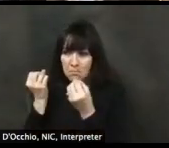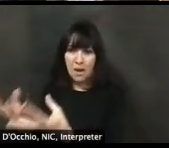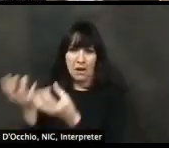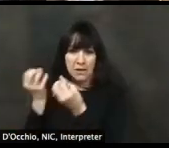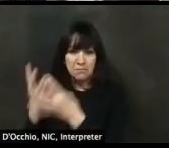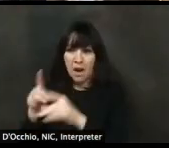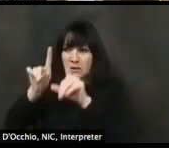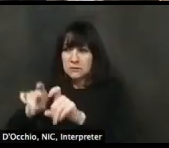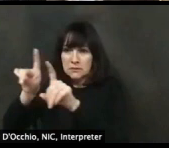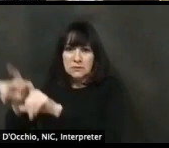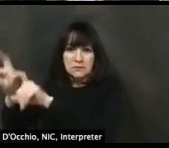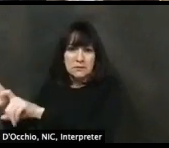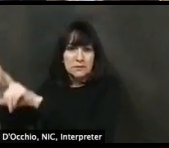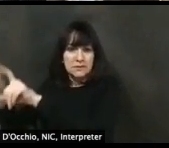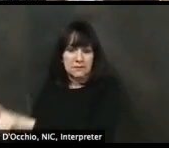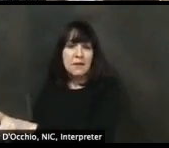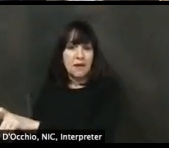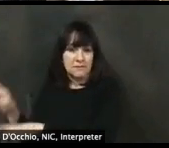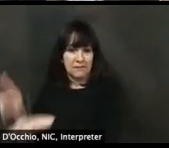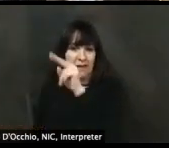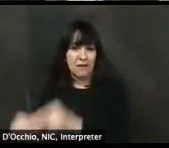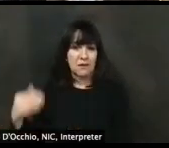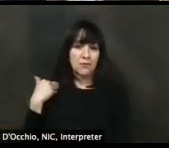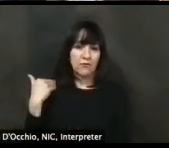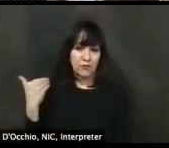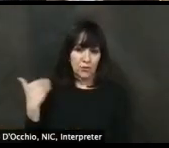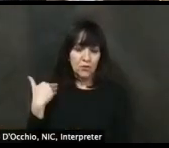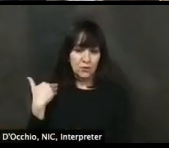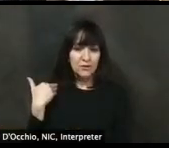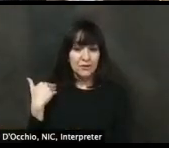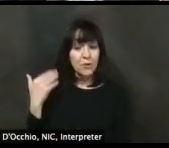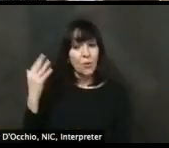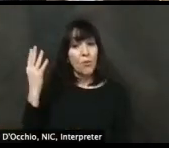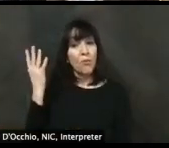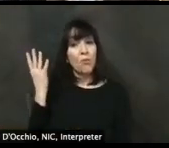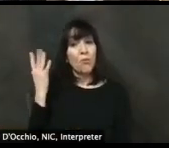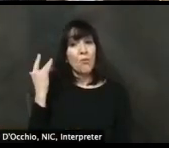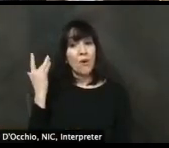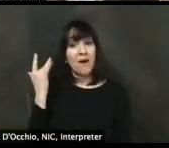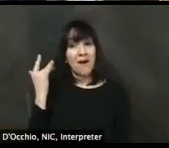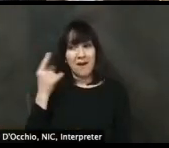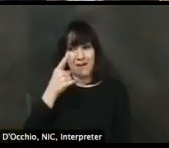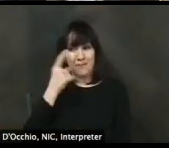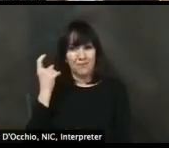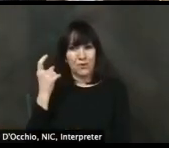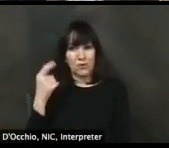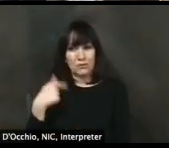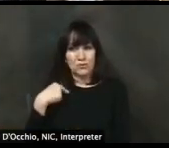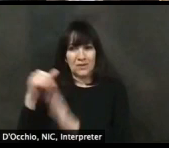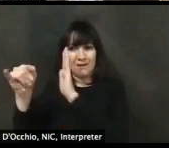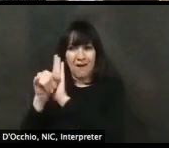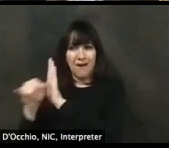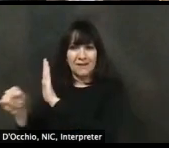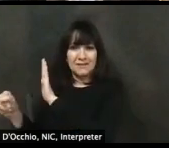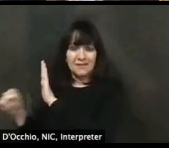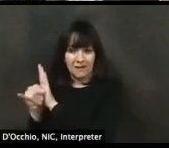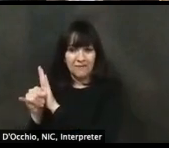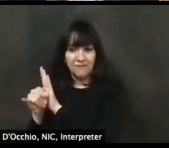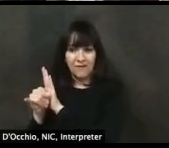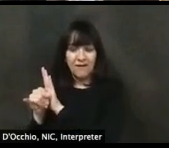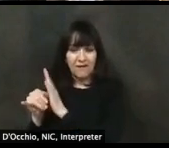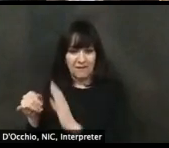opportunities, especially for, um, individuals in, in risk groups, essential employees, um,